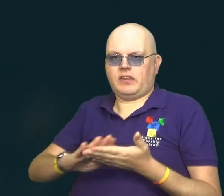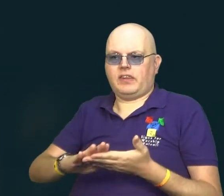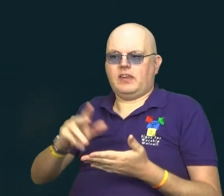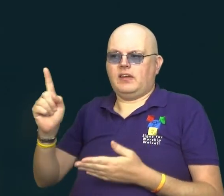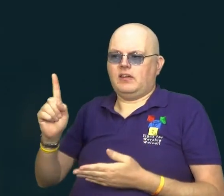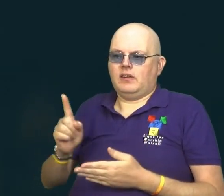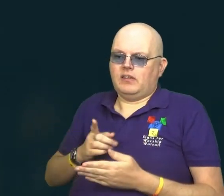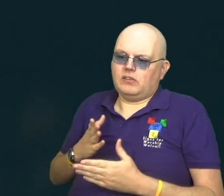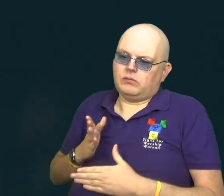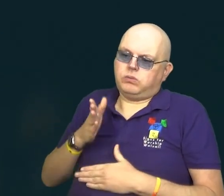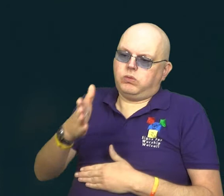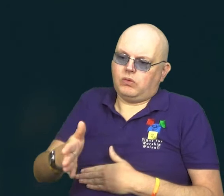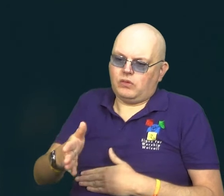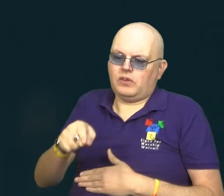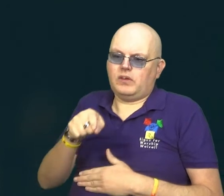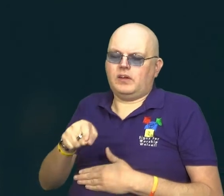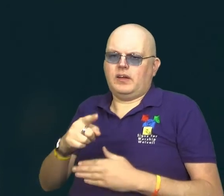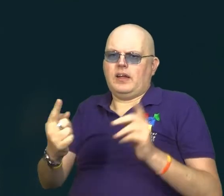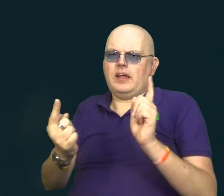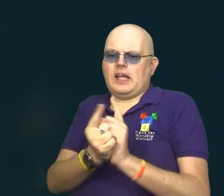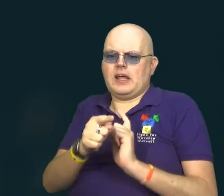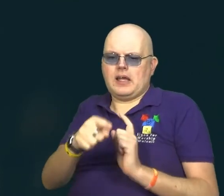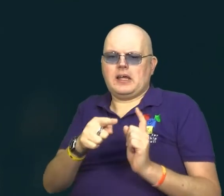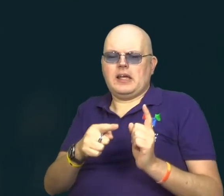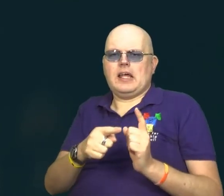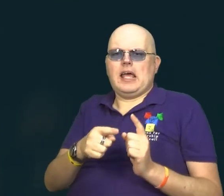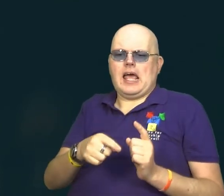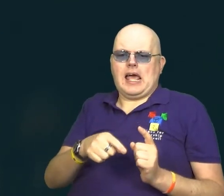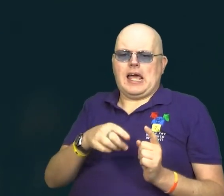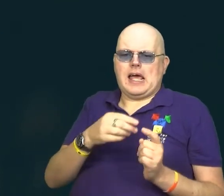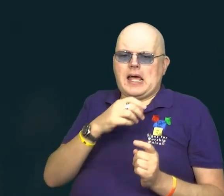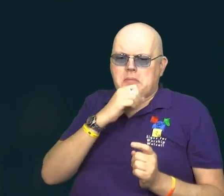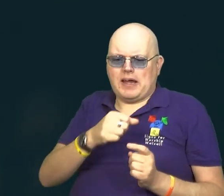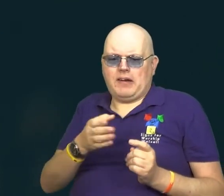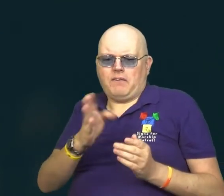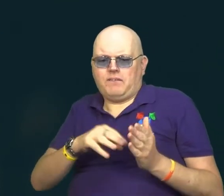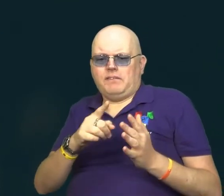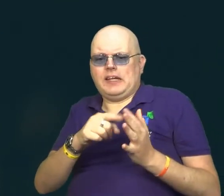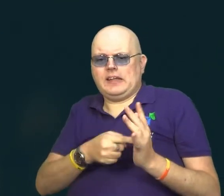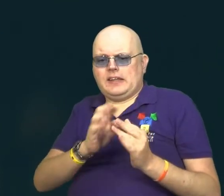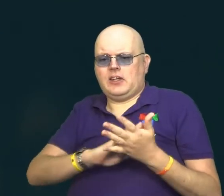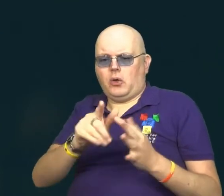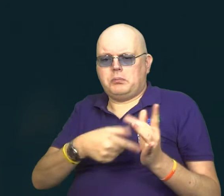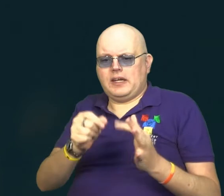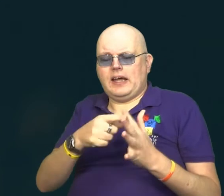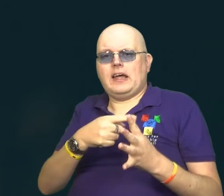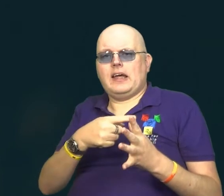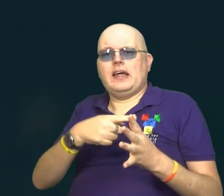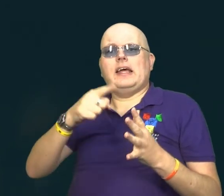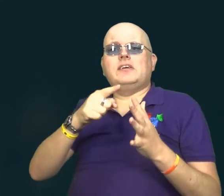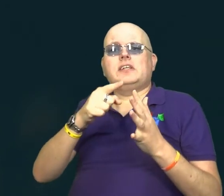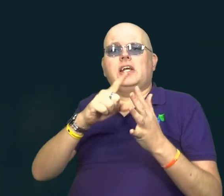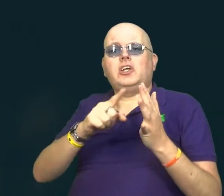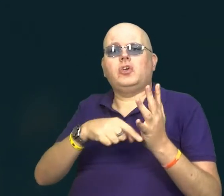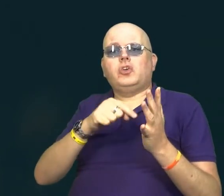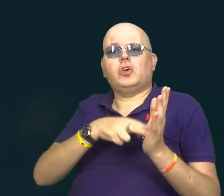So he started out, and on his way, he met an Ethiopian eunuch, an important official in charge of all